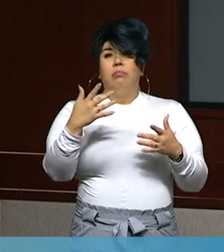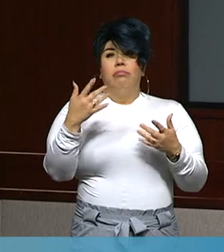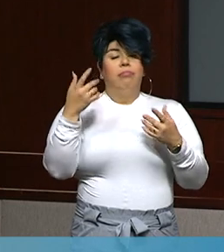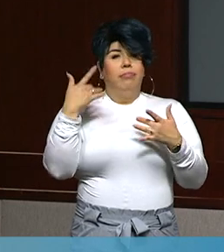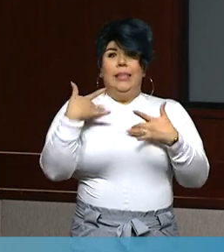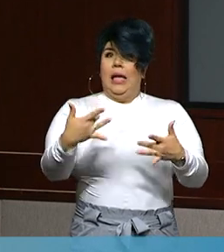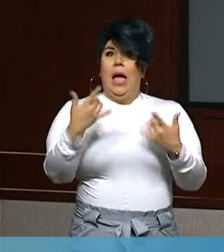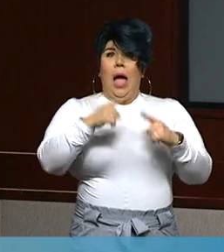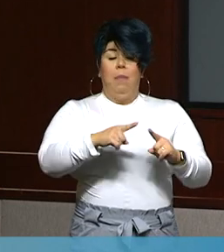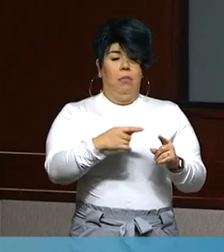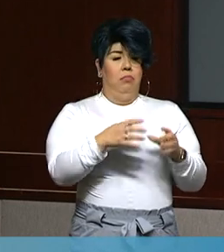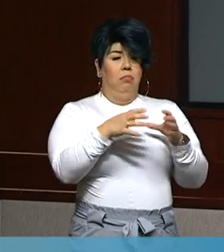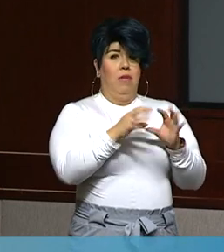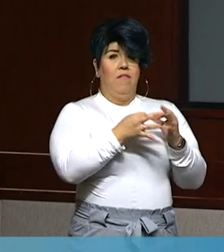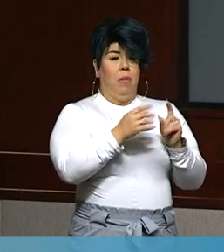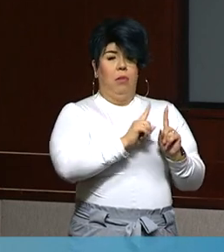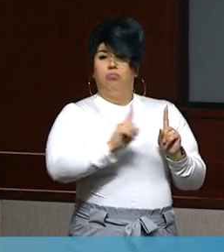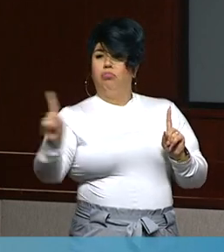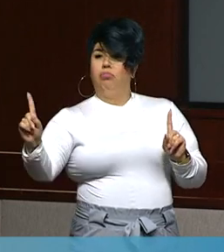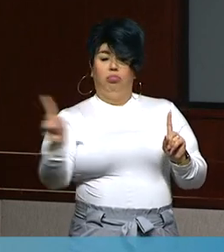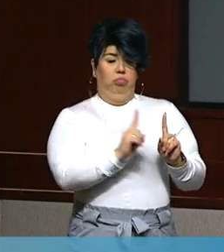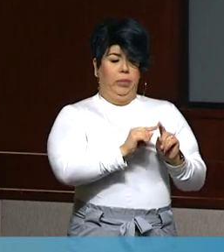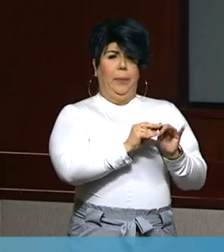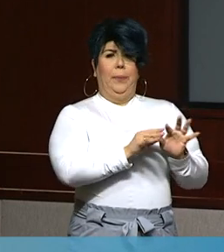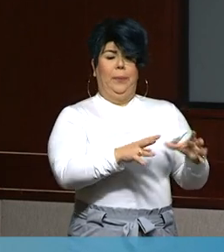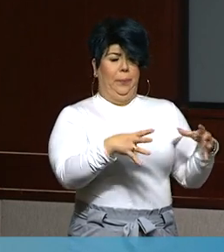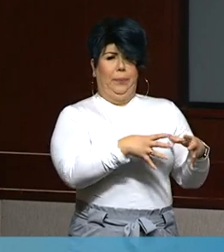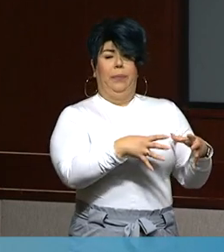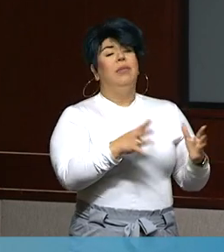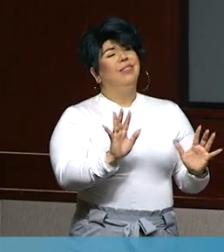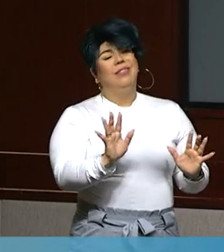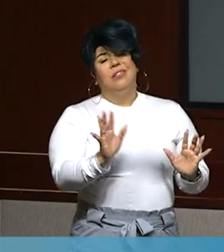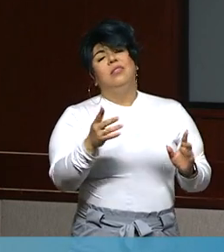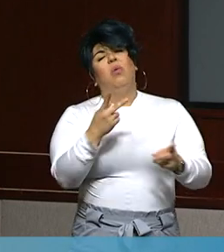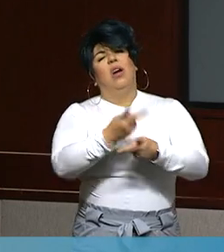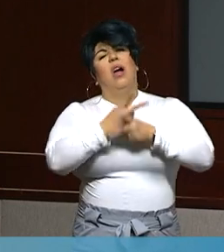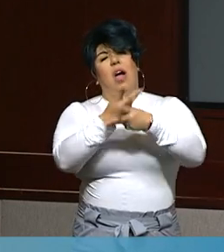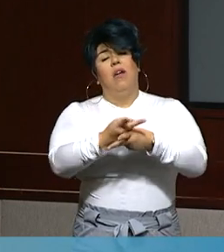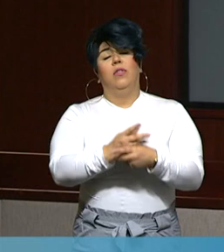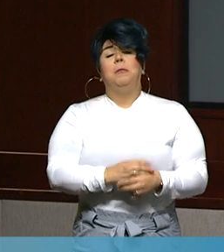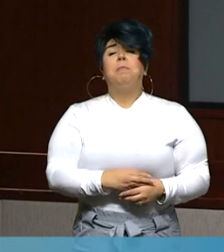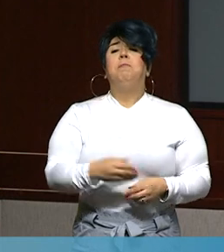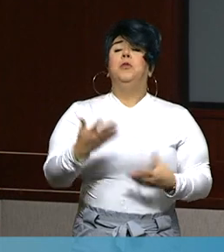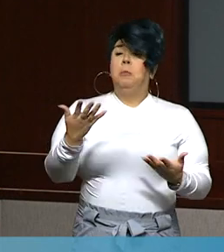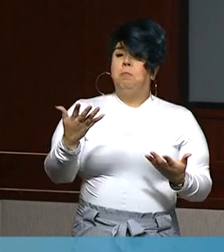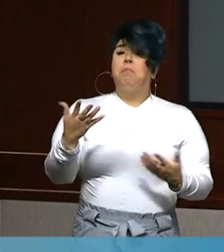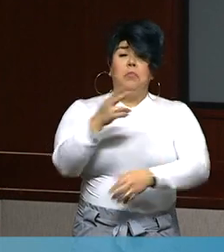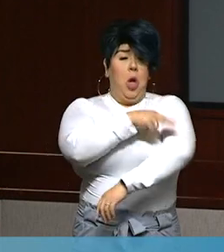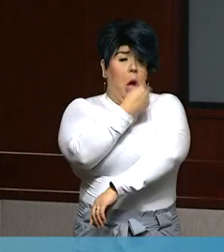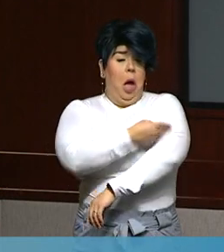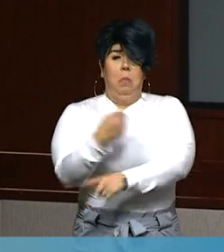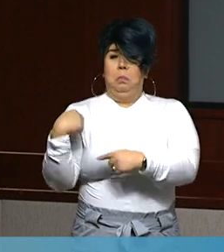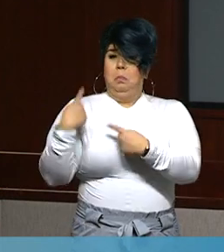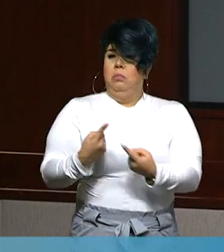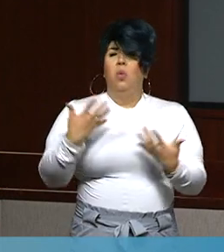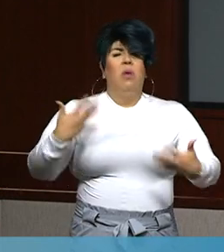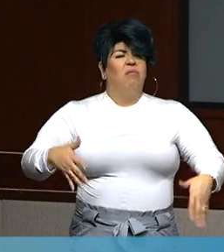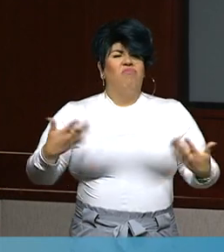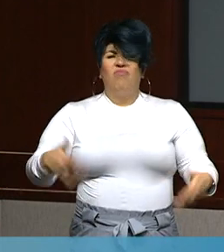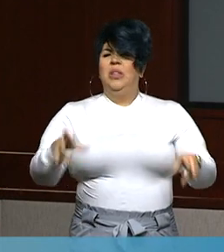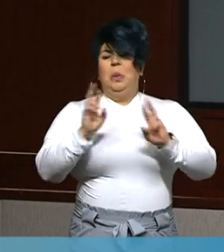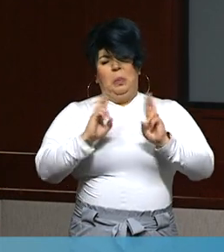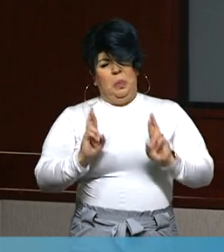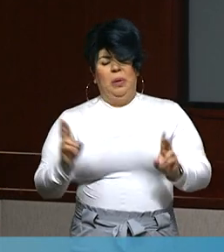goes out and is exposed. As Brynn mentioned, the hospitals have been preparing very diligently from